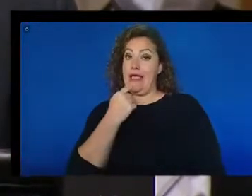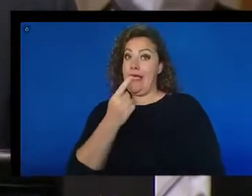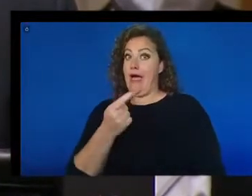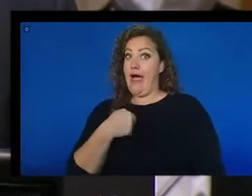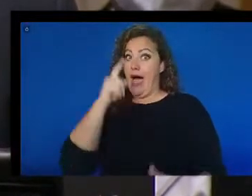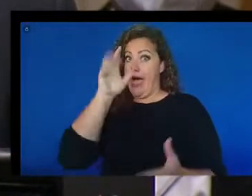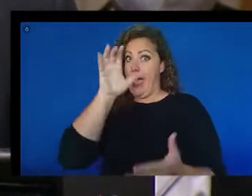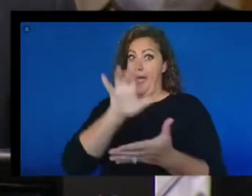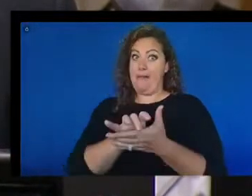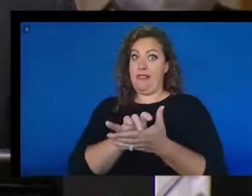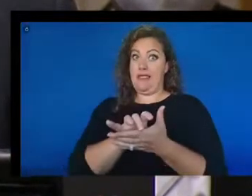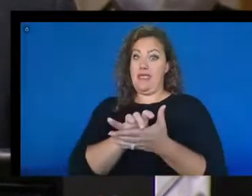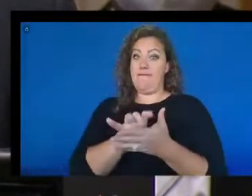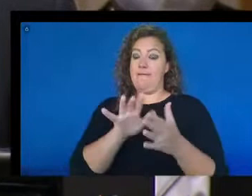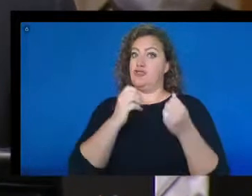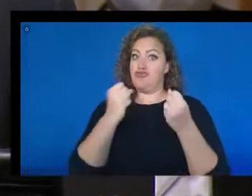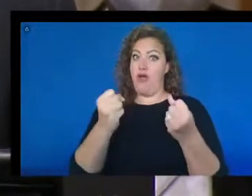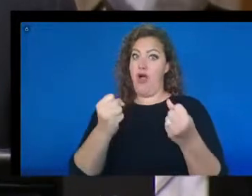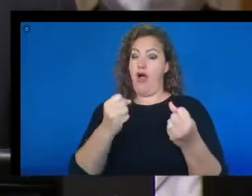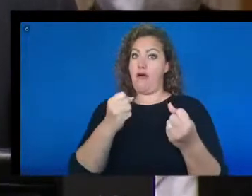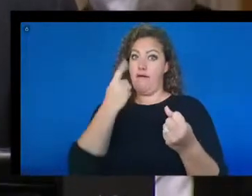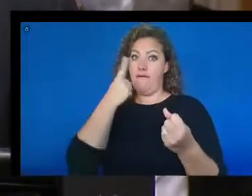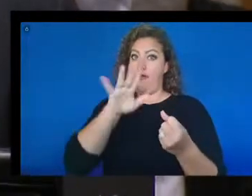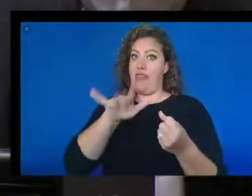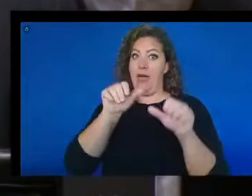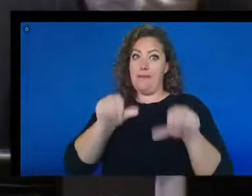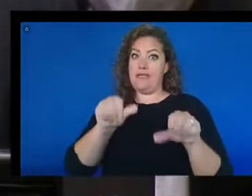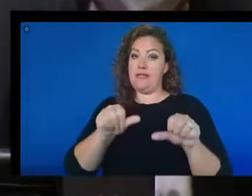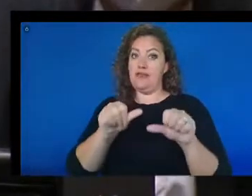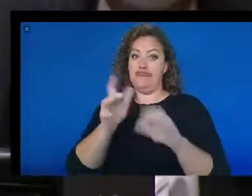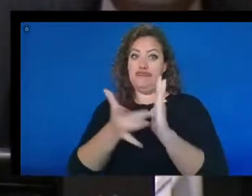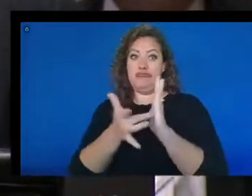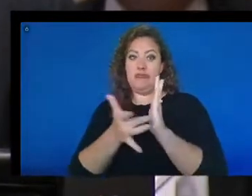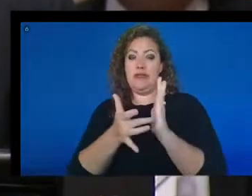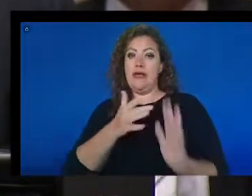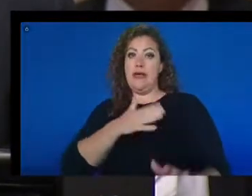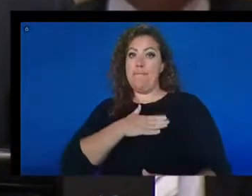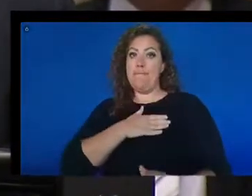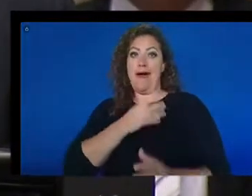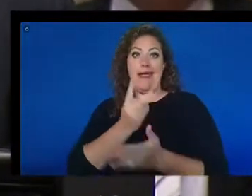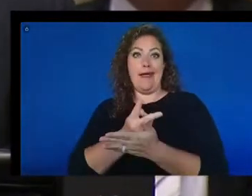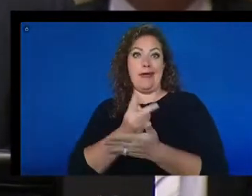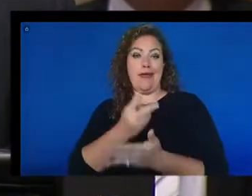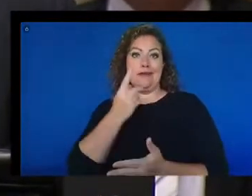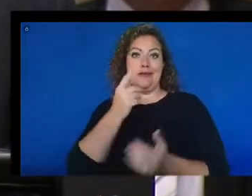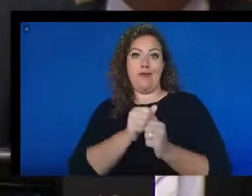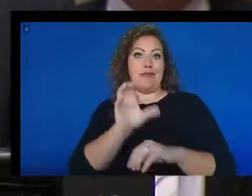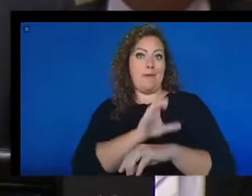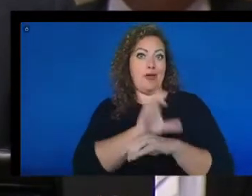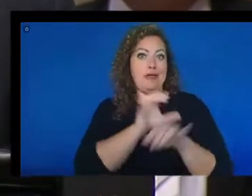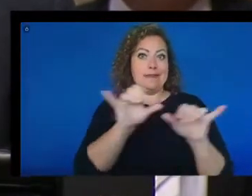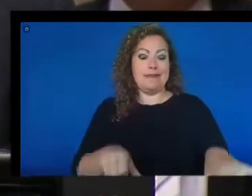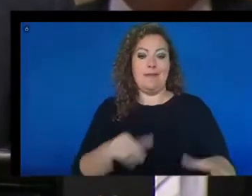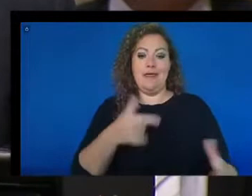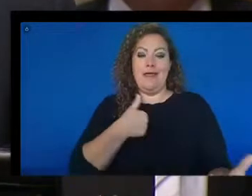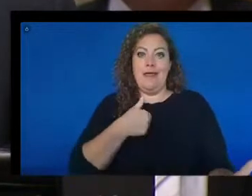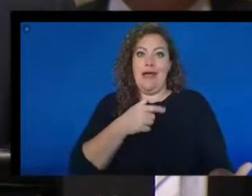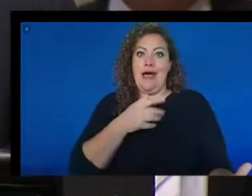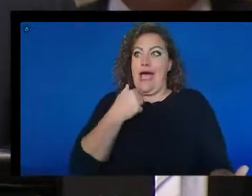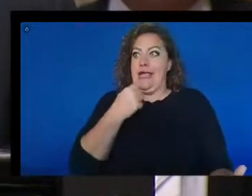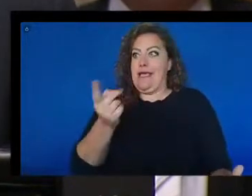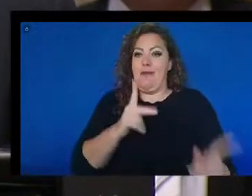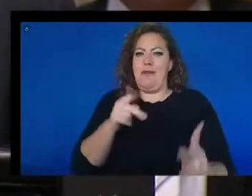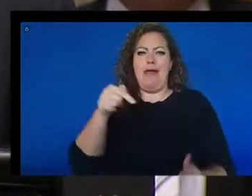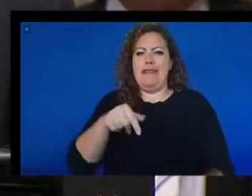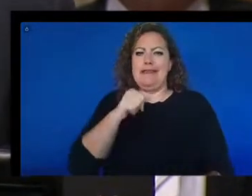potential. My undergraduate is in computer information systems. And I've been for years talking to individuals that this is not very difficult because in the